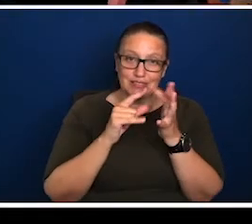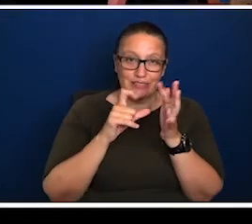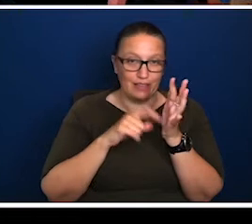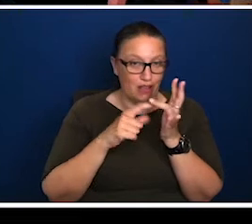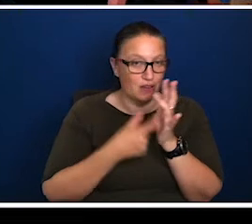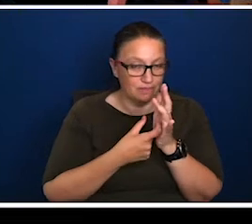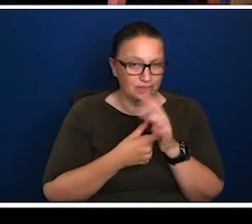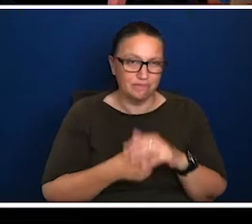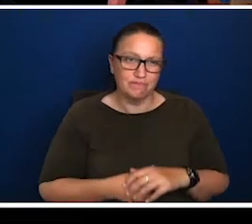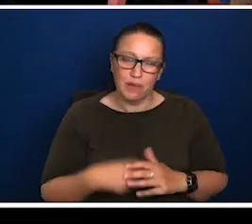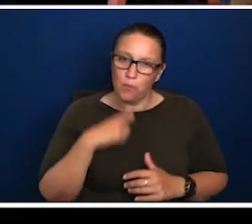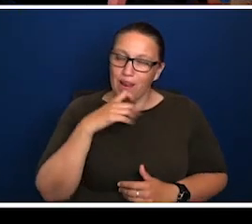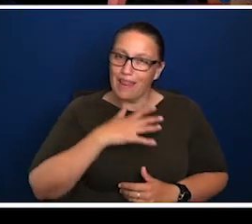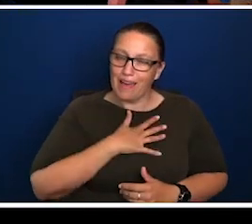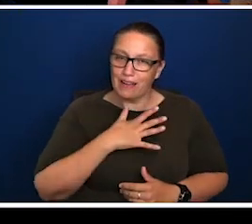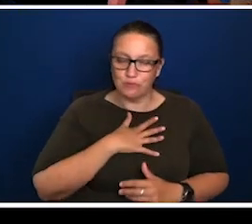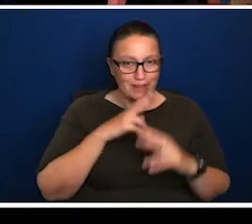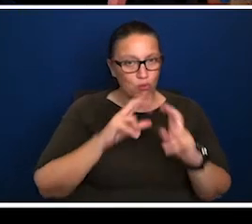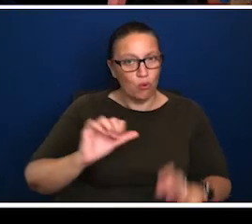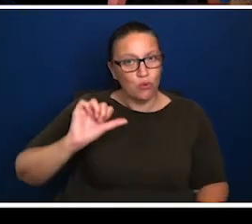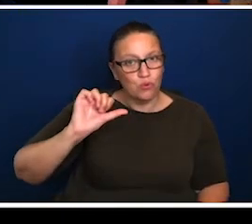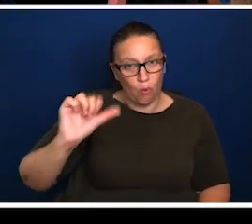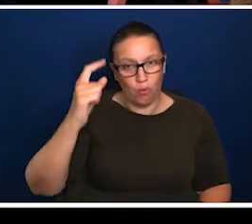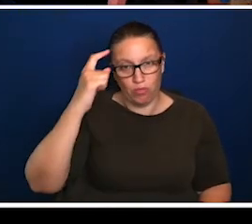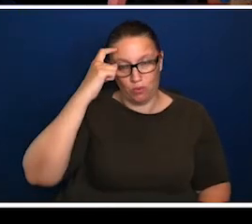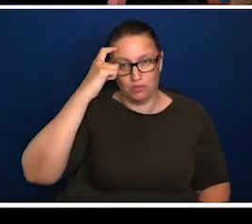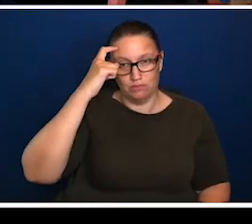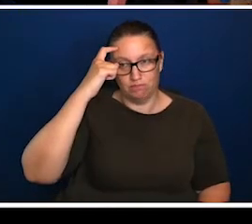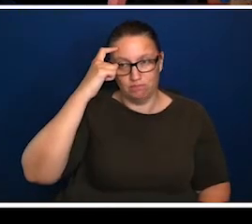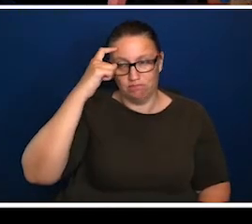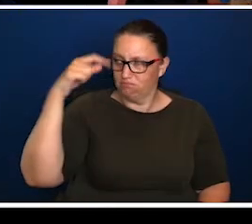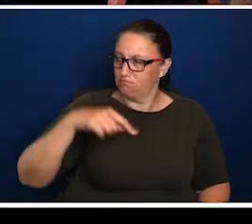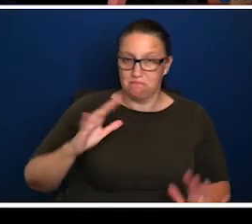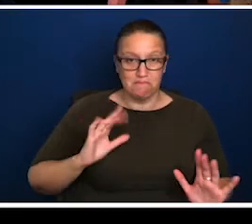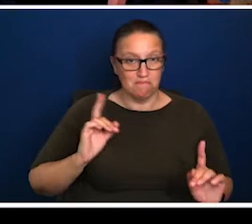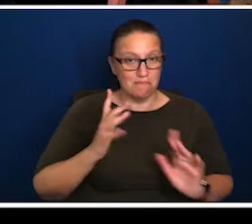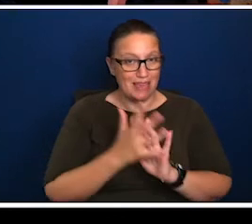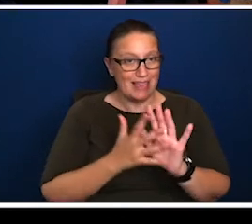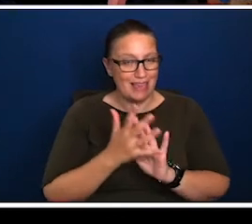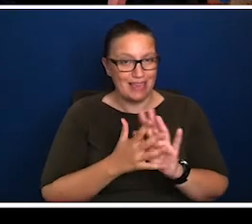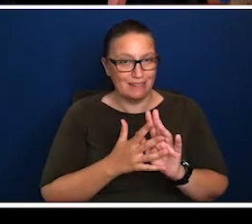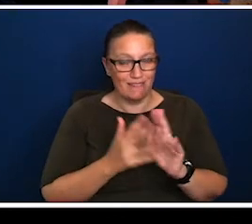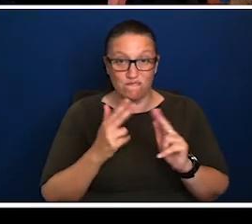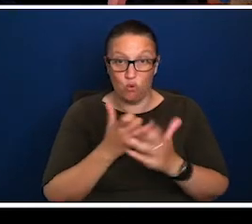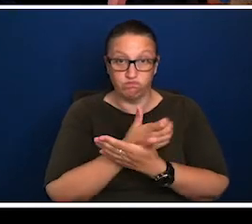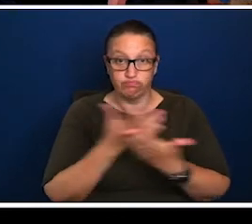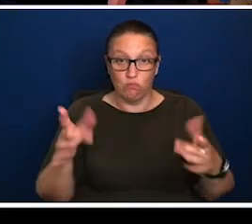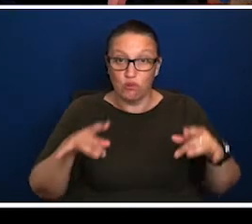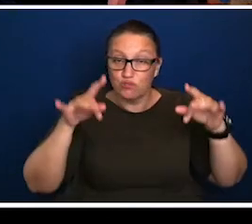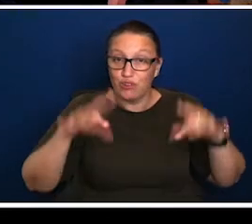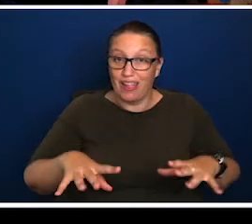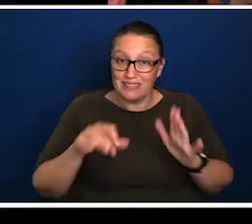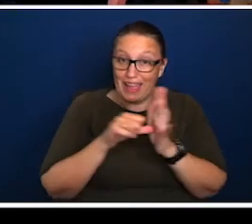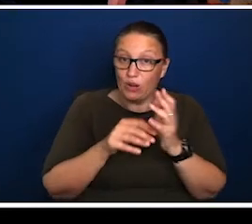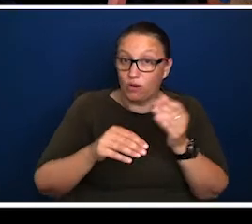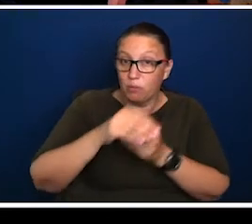devastating. So I'd like to explore some of your thoughts about what this means in a broader context and what it means particularly for Australia's economy